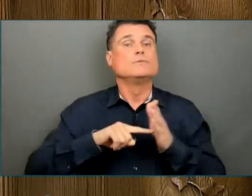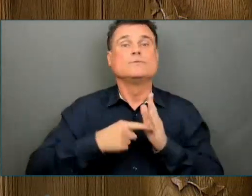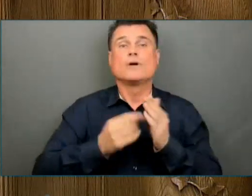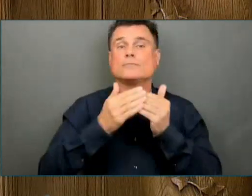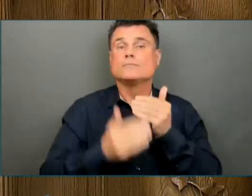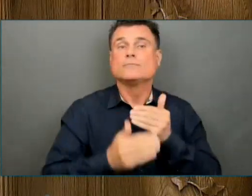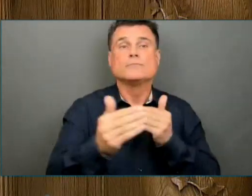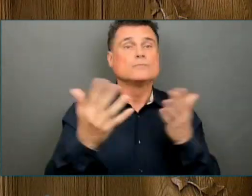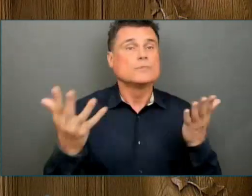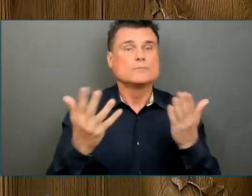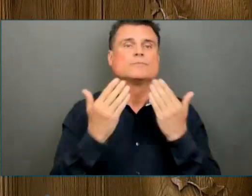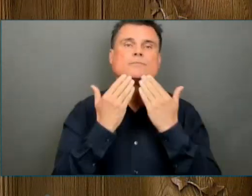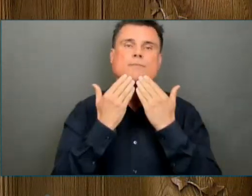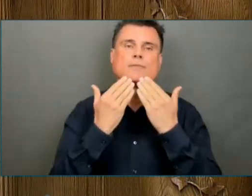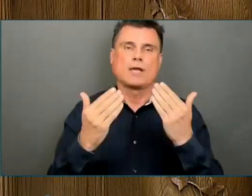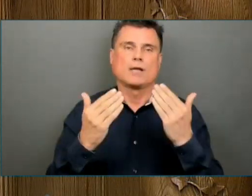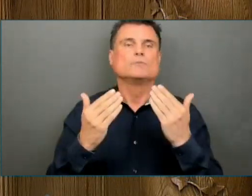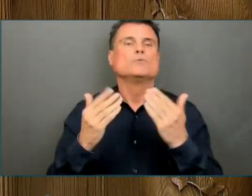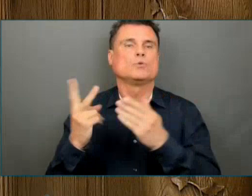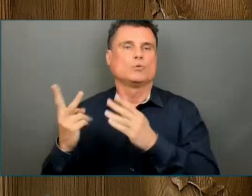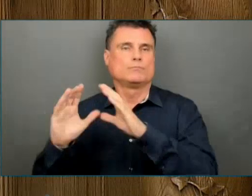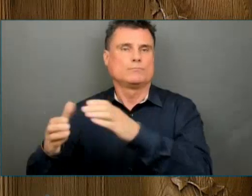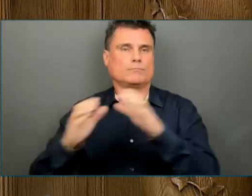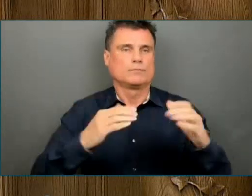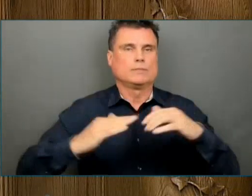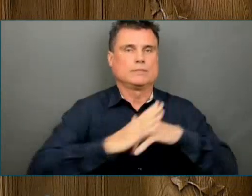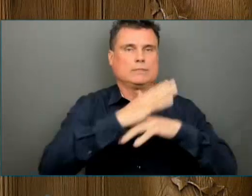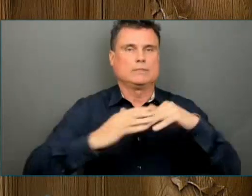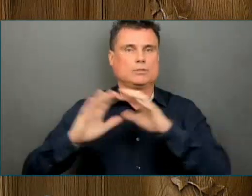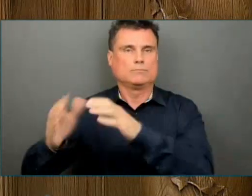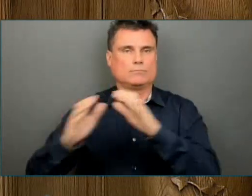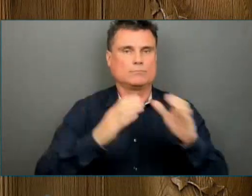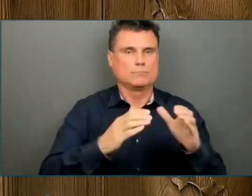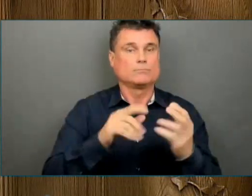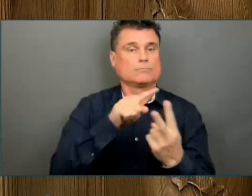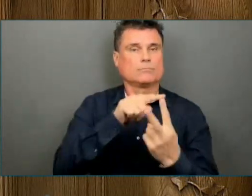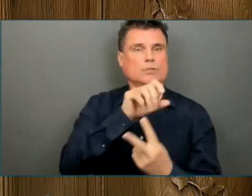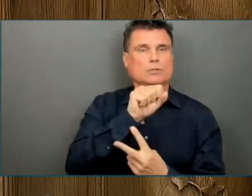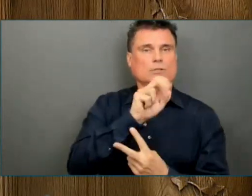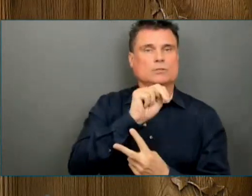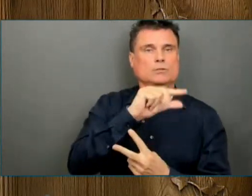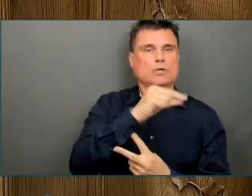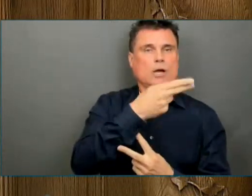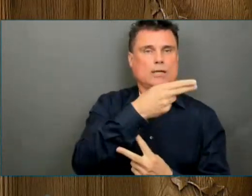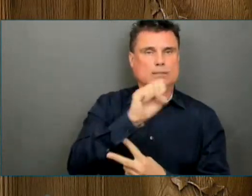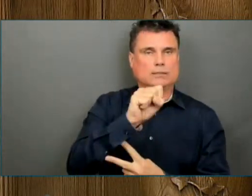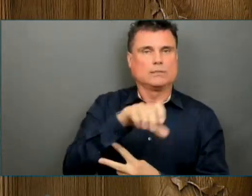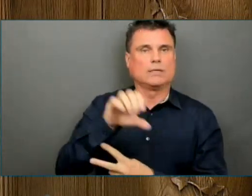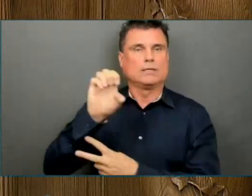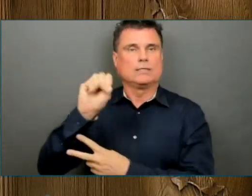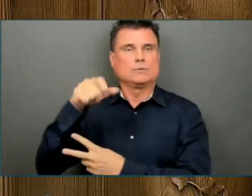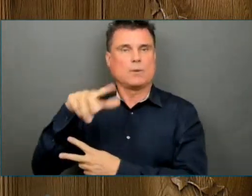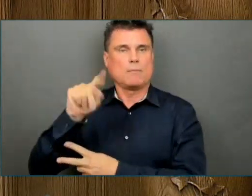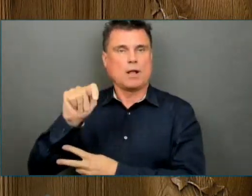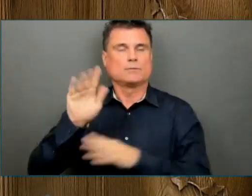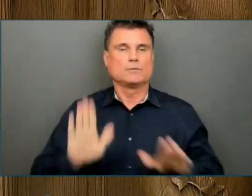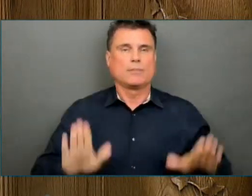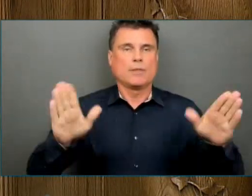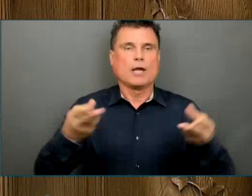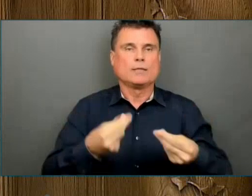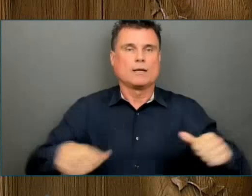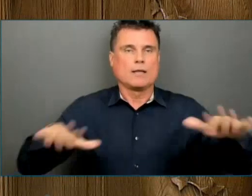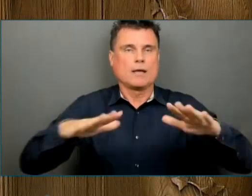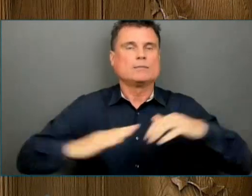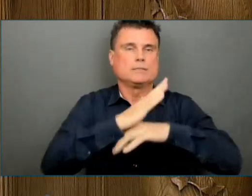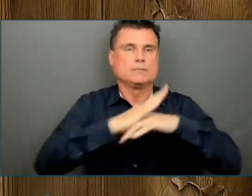upon whose traditional territory we gather today, and to thank them for sharing these lands in peace and friendship. I would also like to